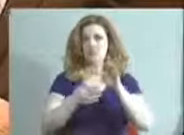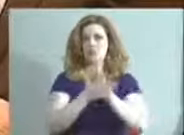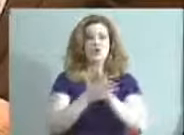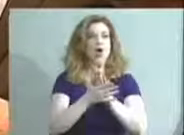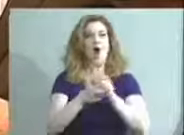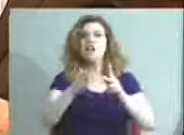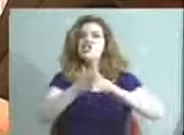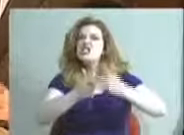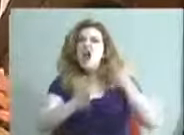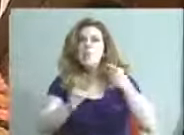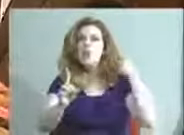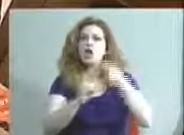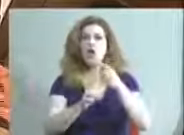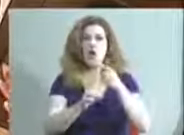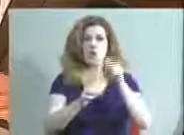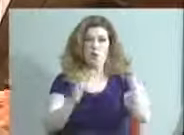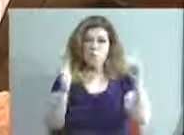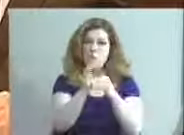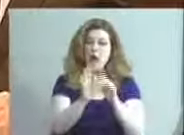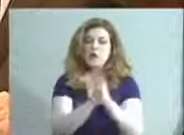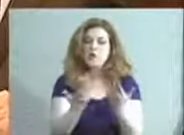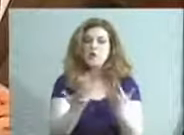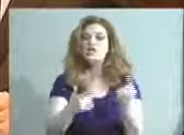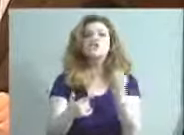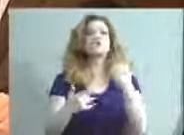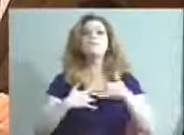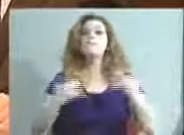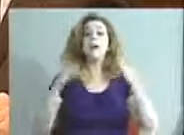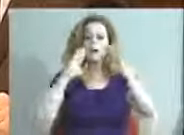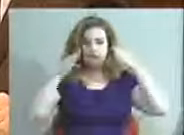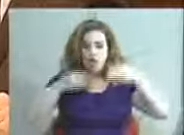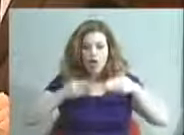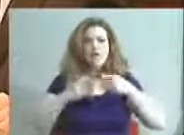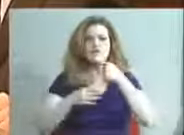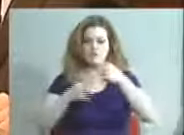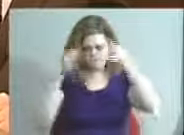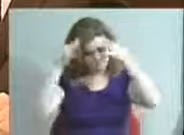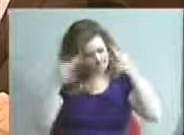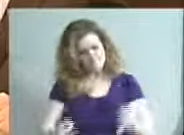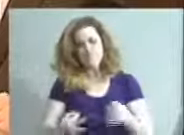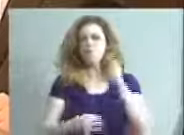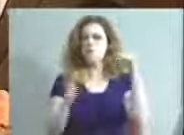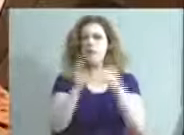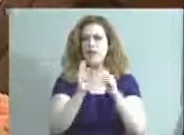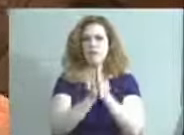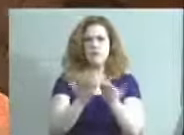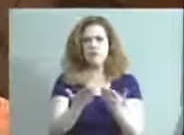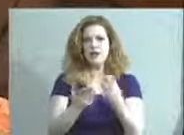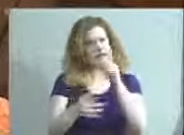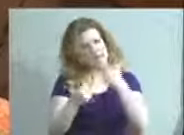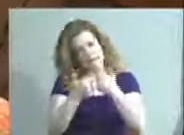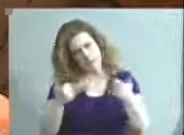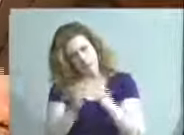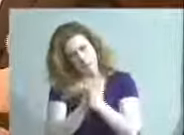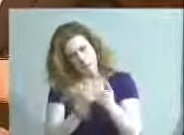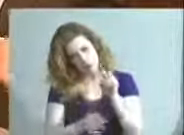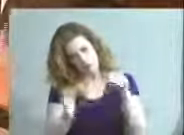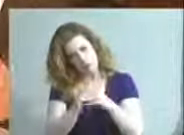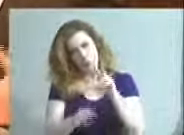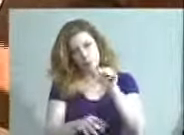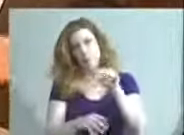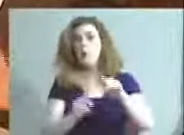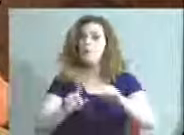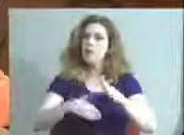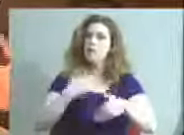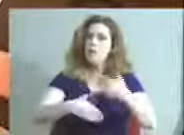,000 books. And it was just a matter of intentionality. They said, we're going to read 2,000 books. You don't have to read 2,000 separate books, Linda. But it's that whole